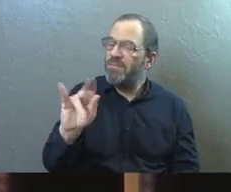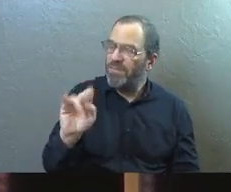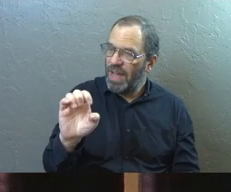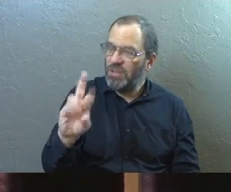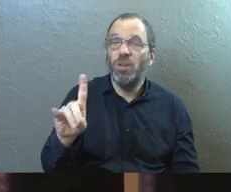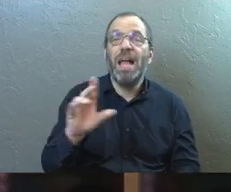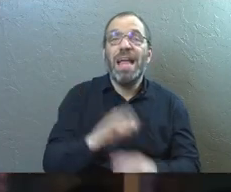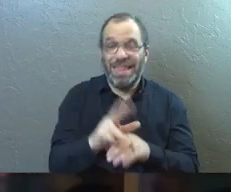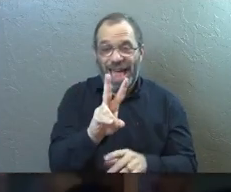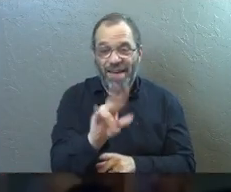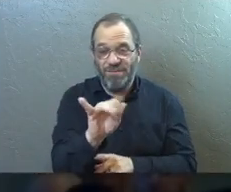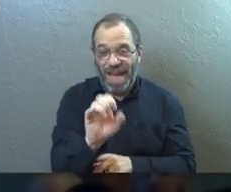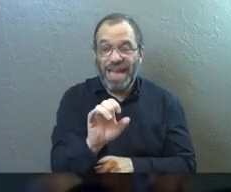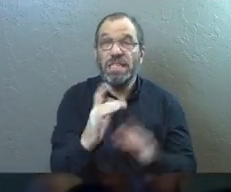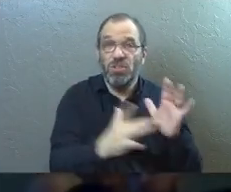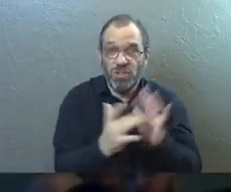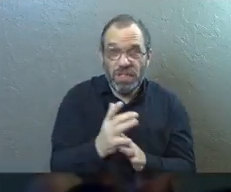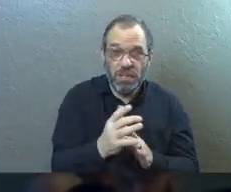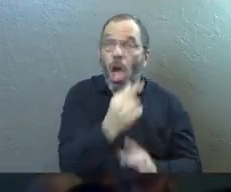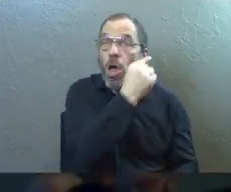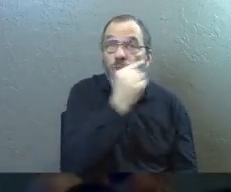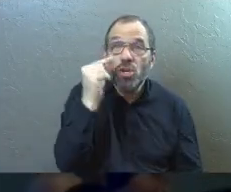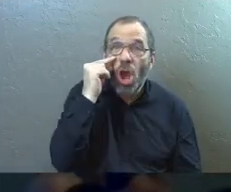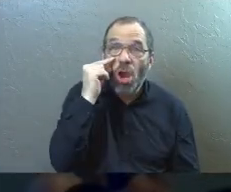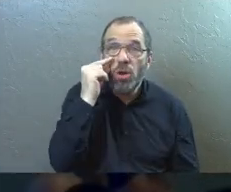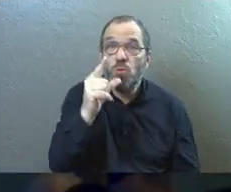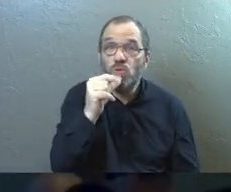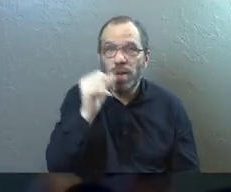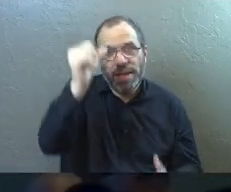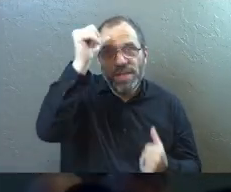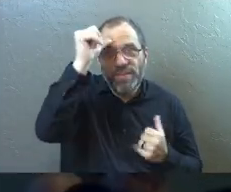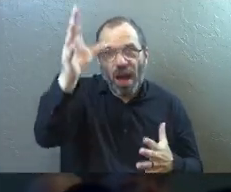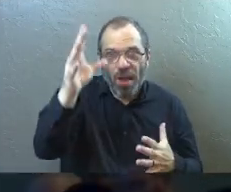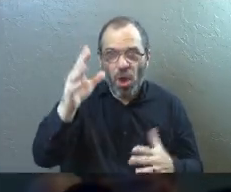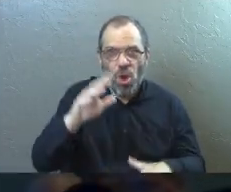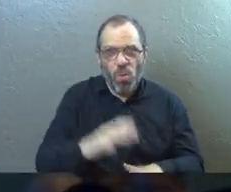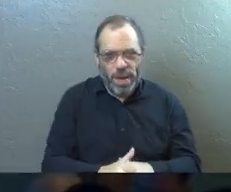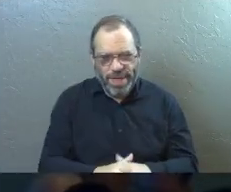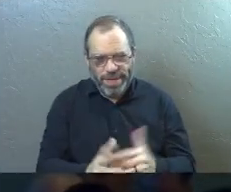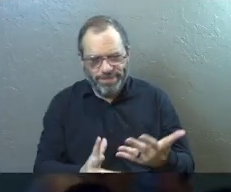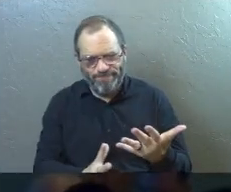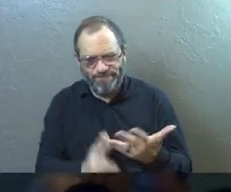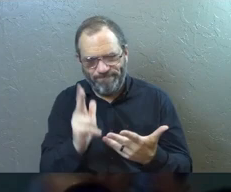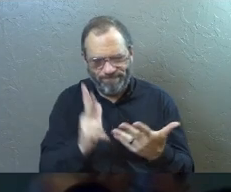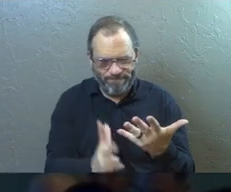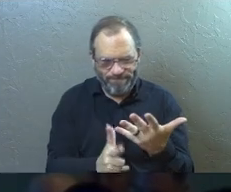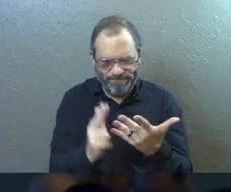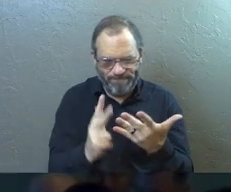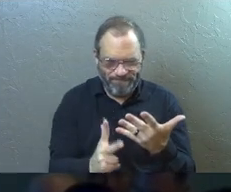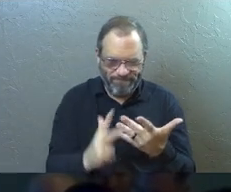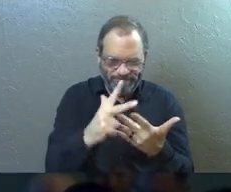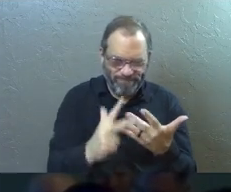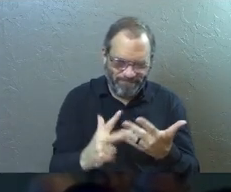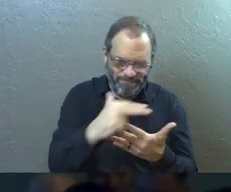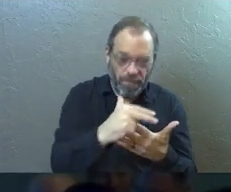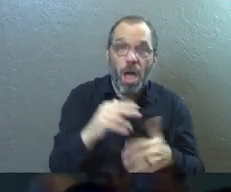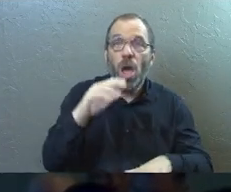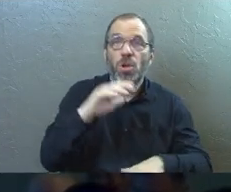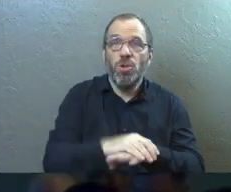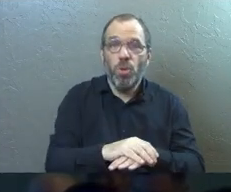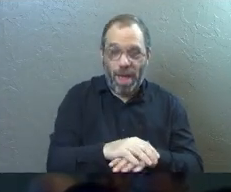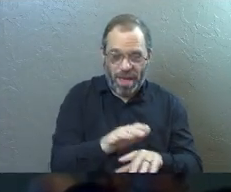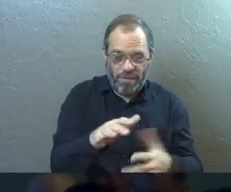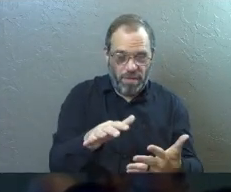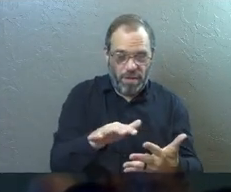the vine is Jesus. You've got the gardener. The gardener is God the Father walking around with his pruning shears. You've got the